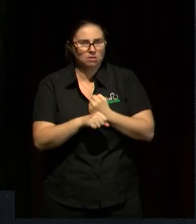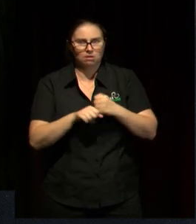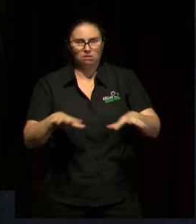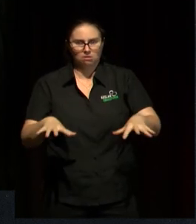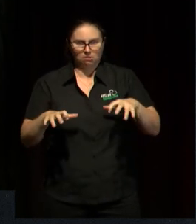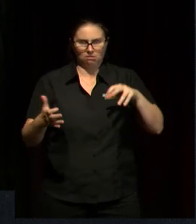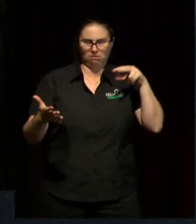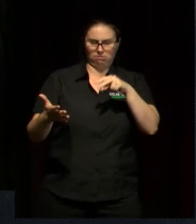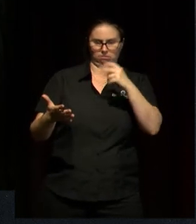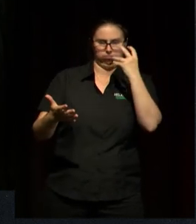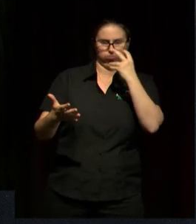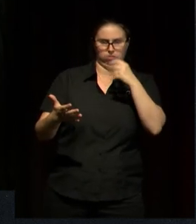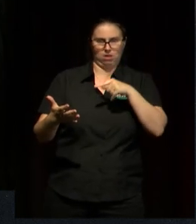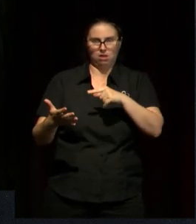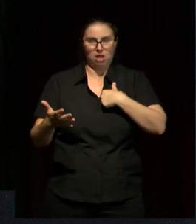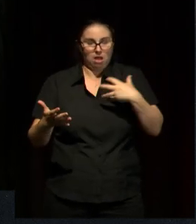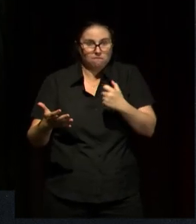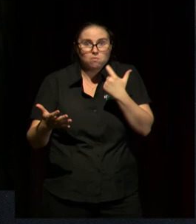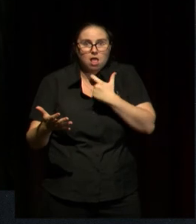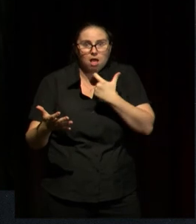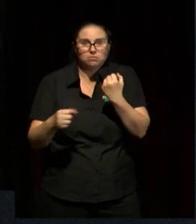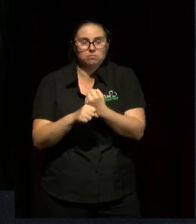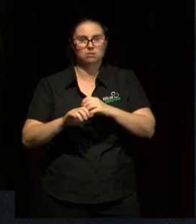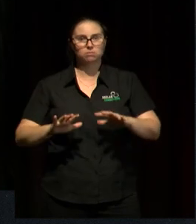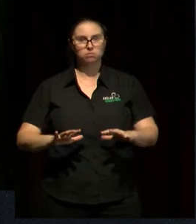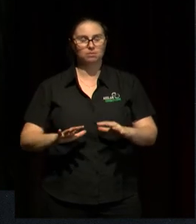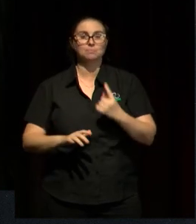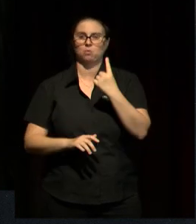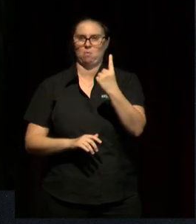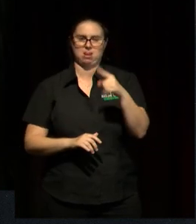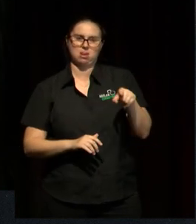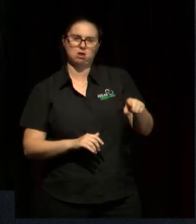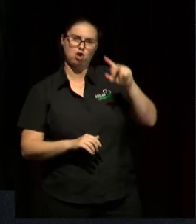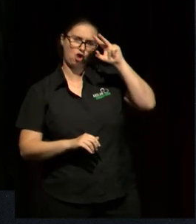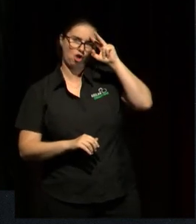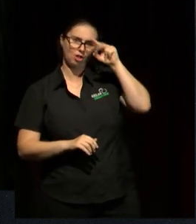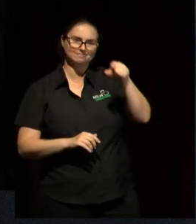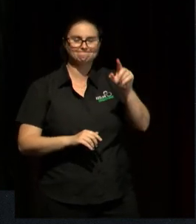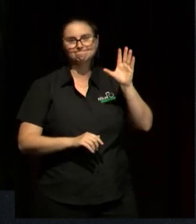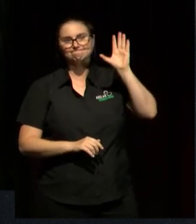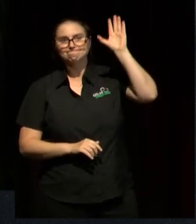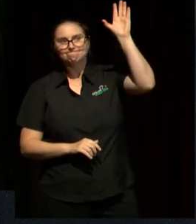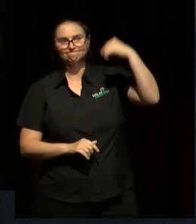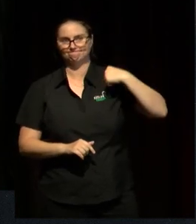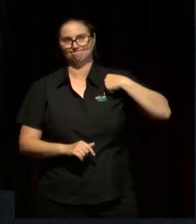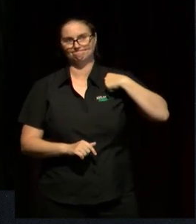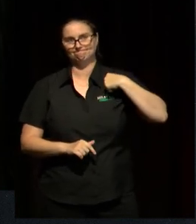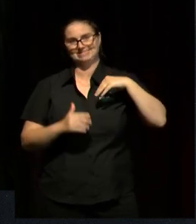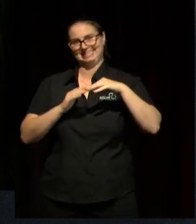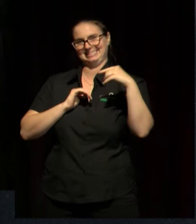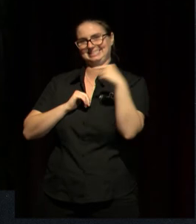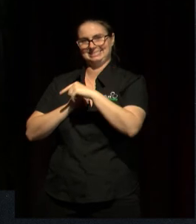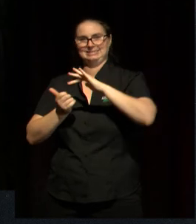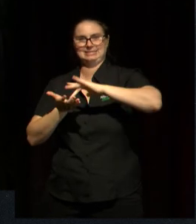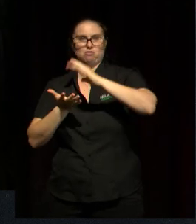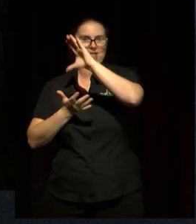And then the young girl whose picture was stood up and said that she had been in the Central African Republic and